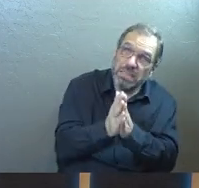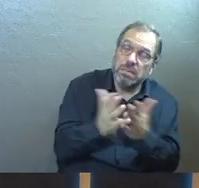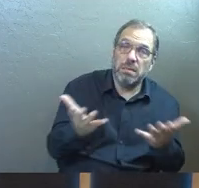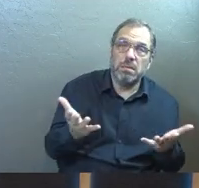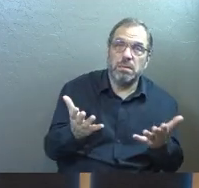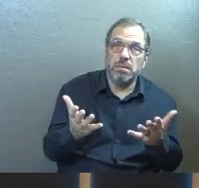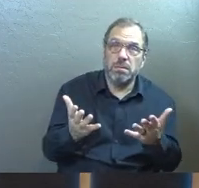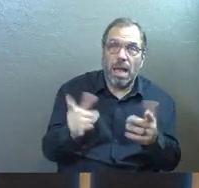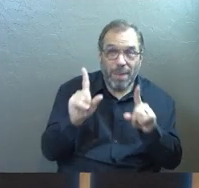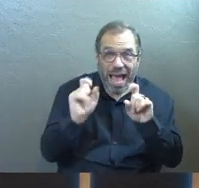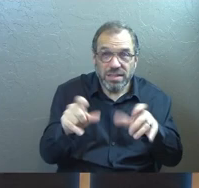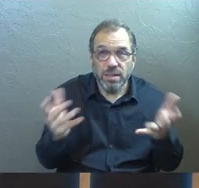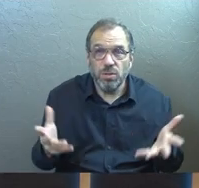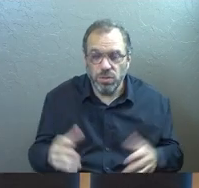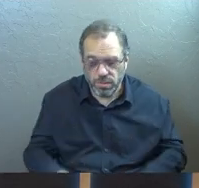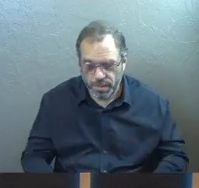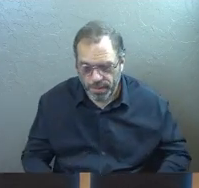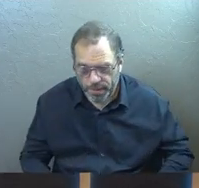kinds of questions.